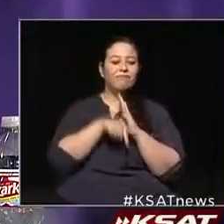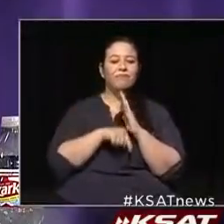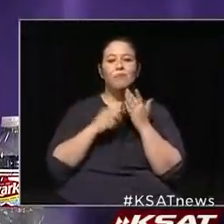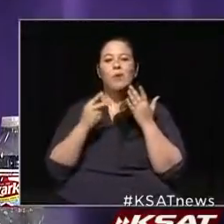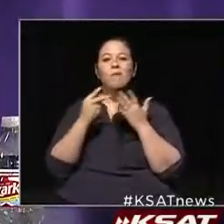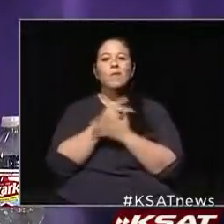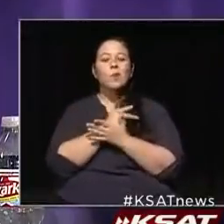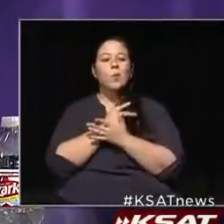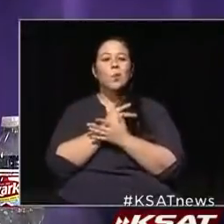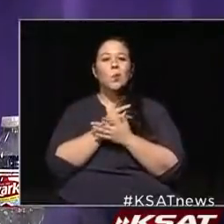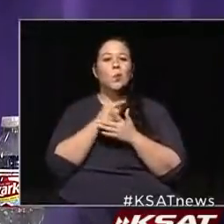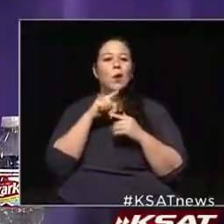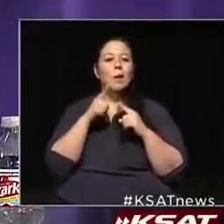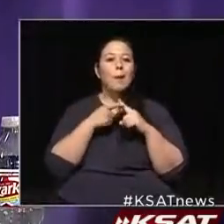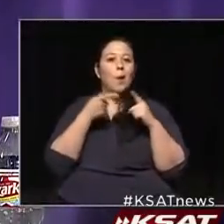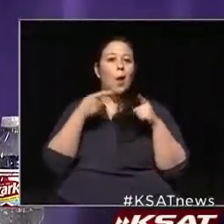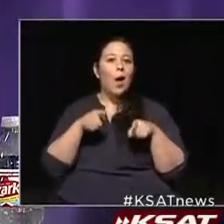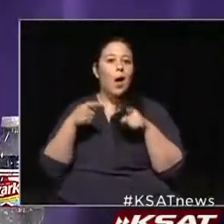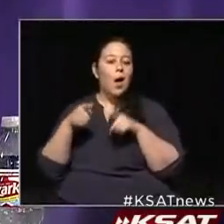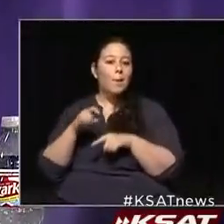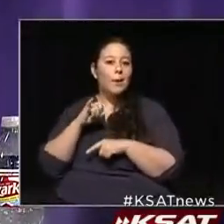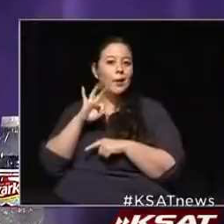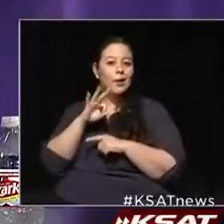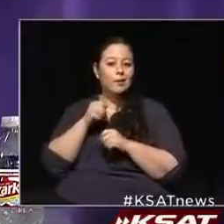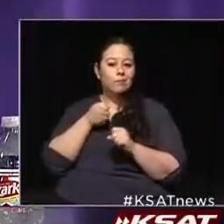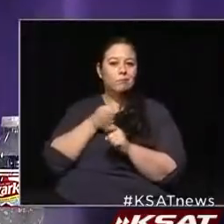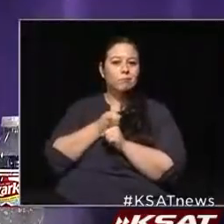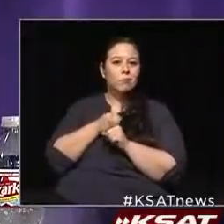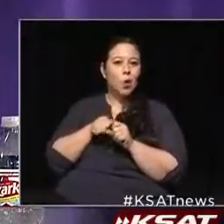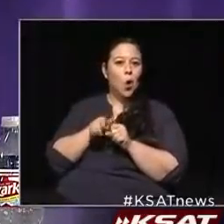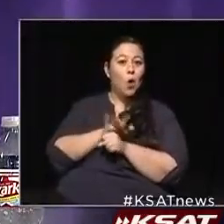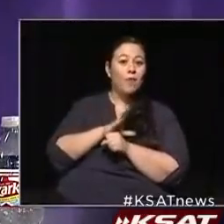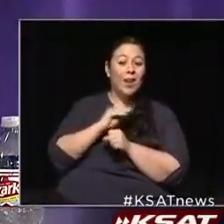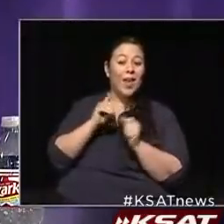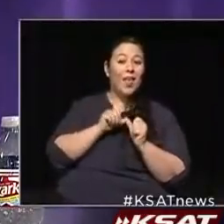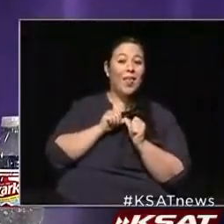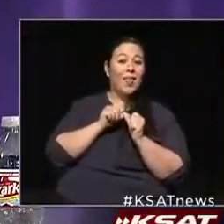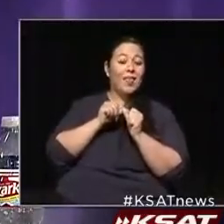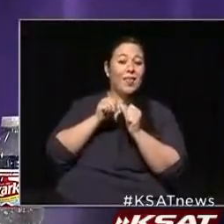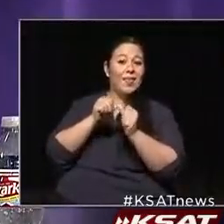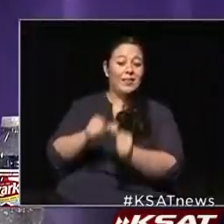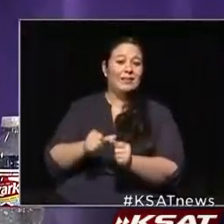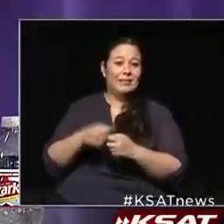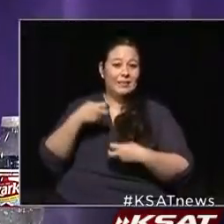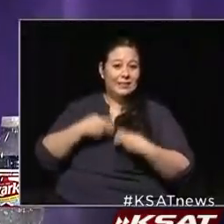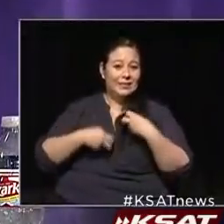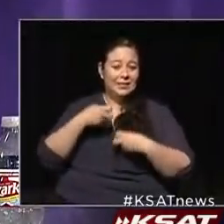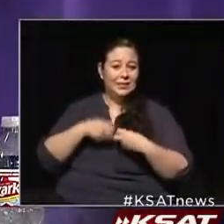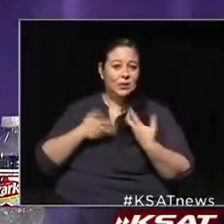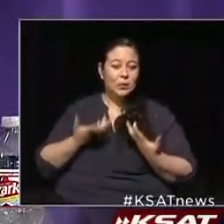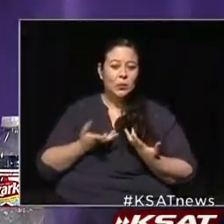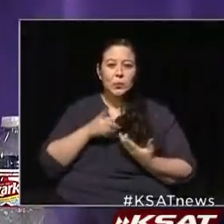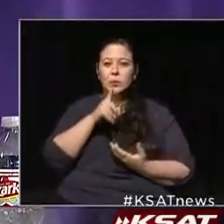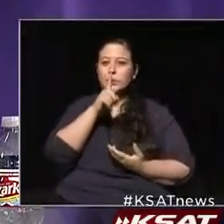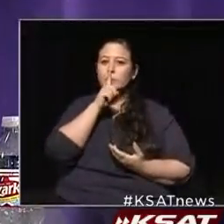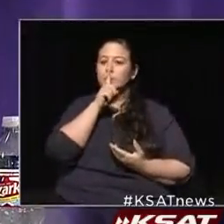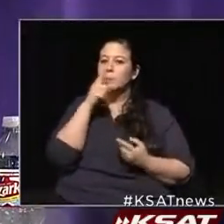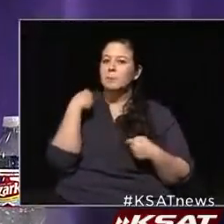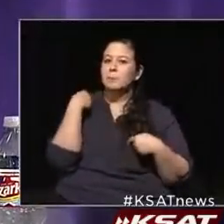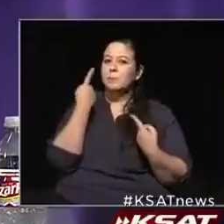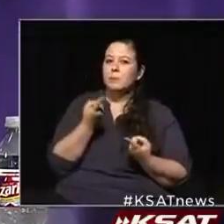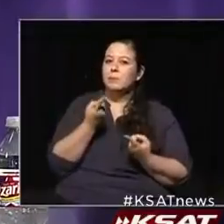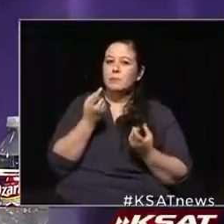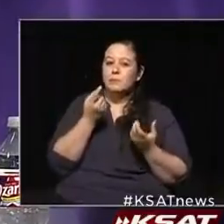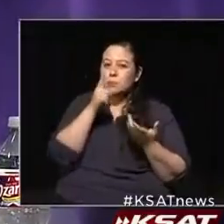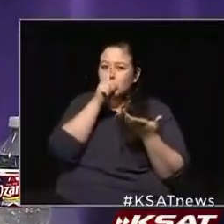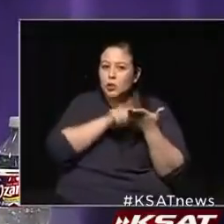happens to you when you have COVID and what may be the long-term consequences to you. And that's something that hasn't been a great deal of